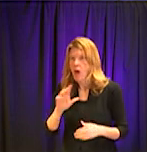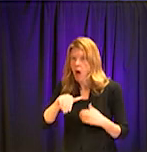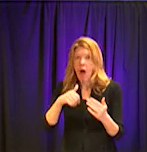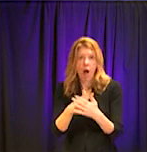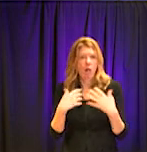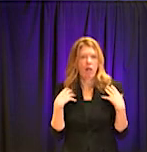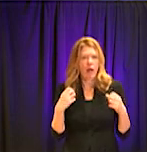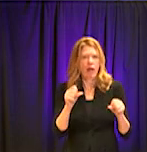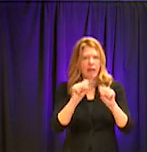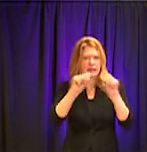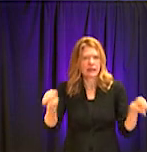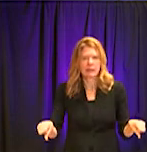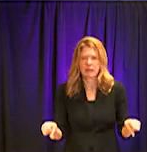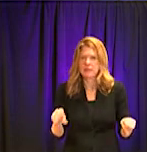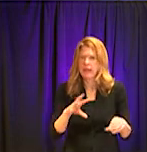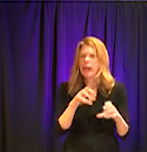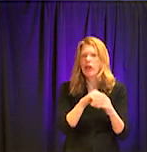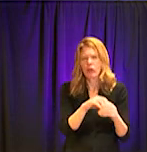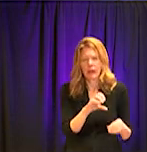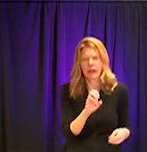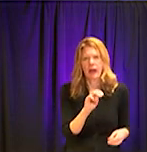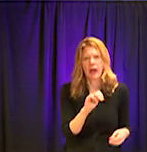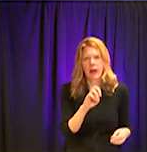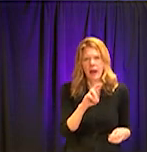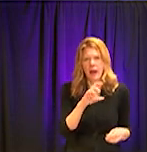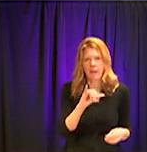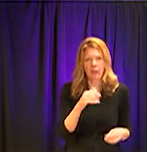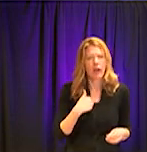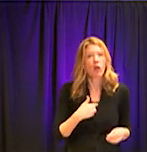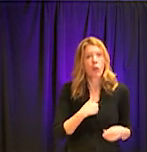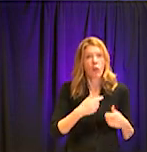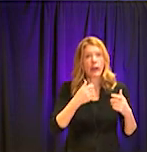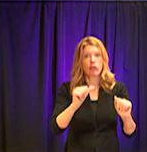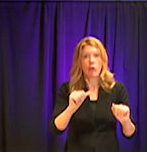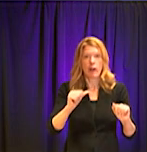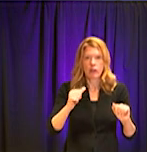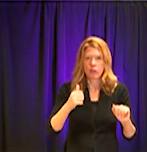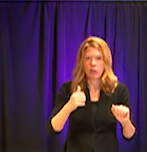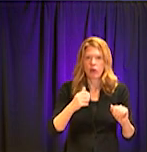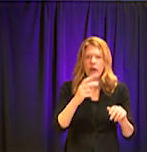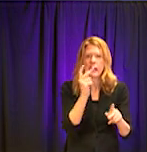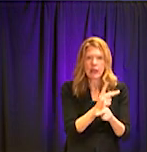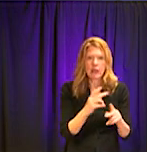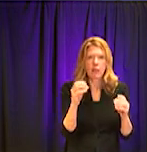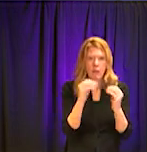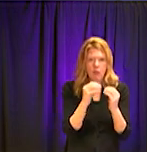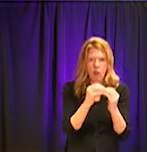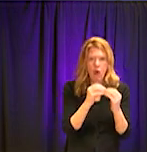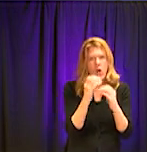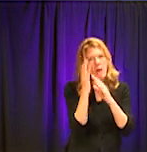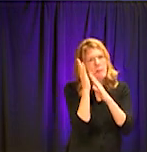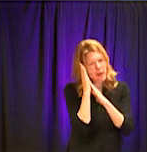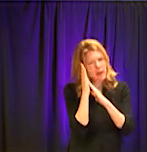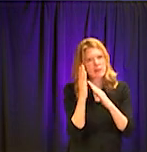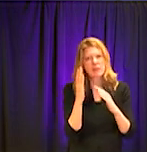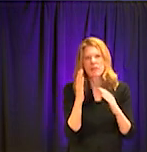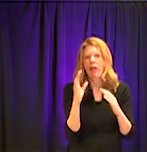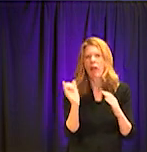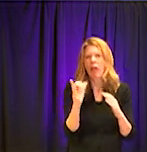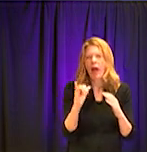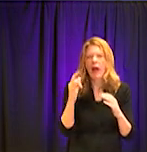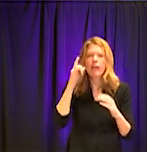doing what they need to do to make these beds available. mean, they've canceled elective surgeries, um, to make beds available to